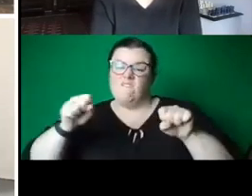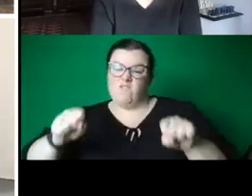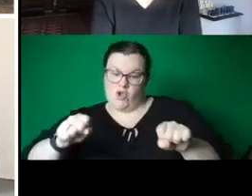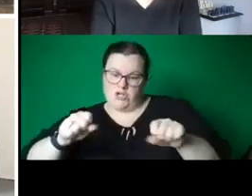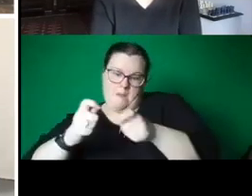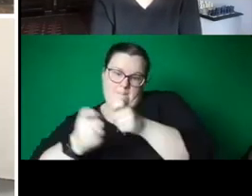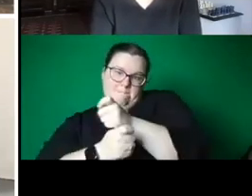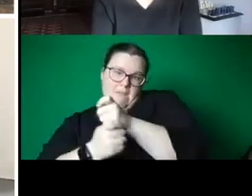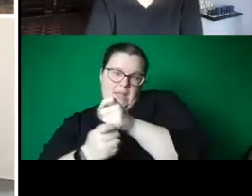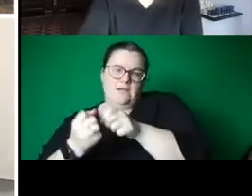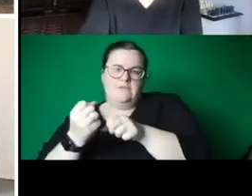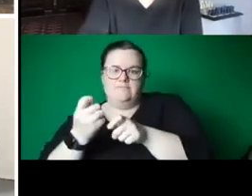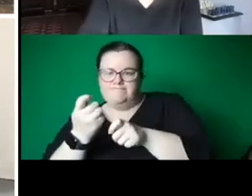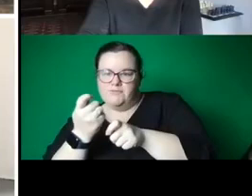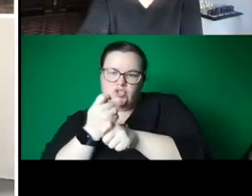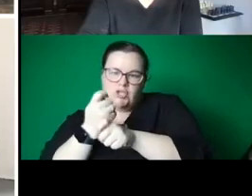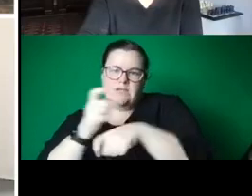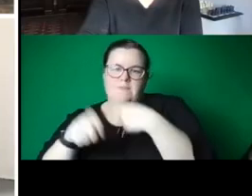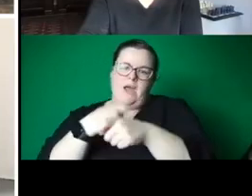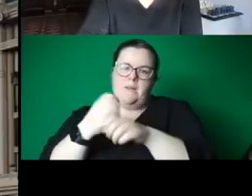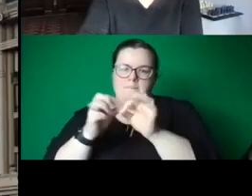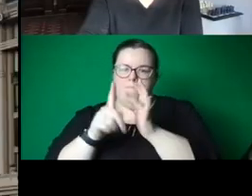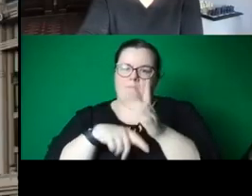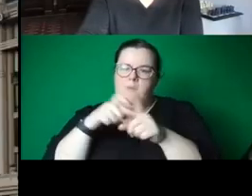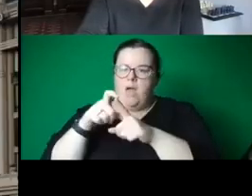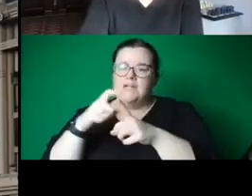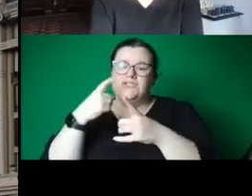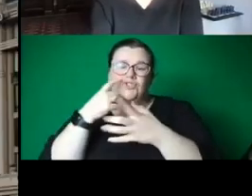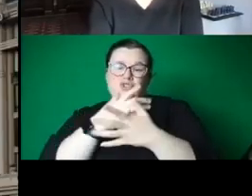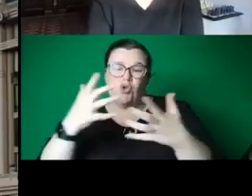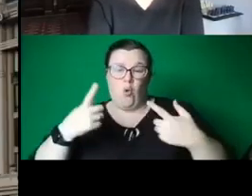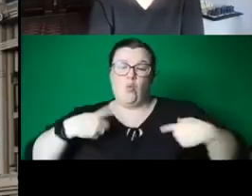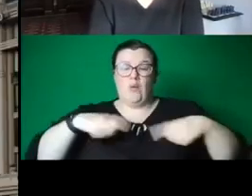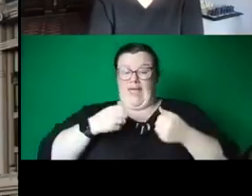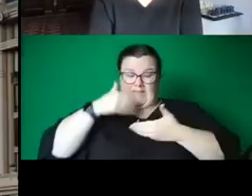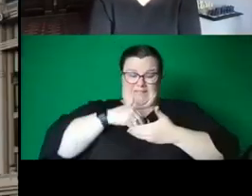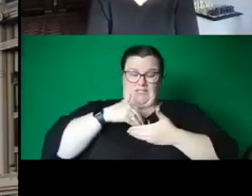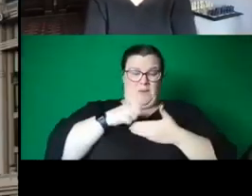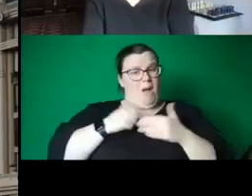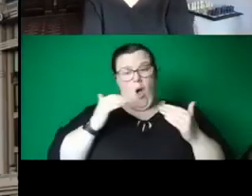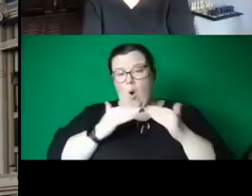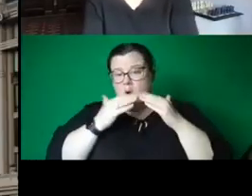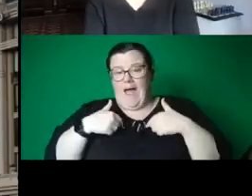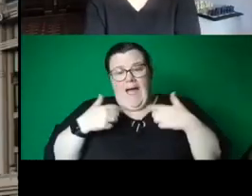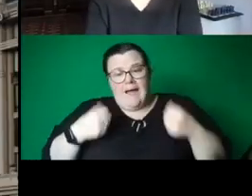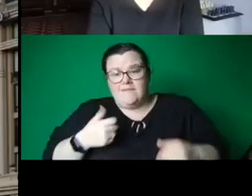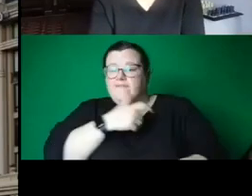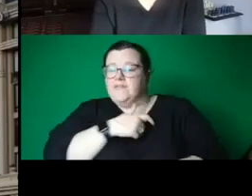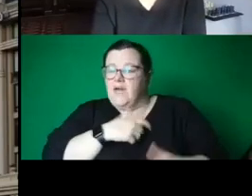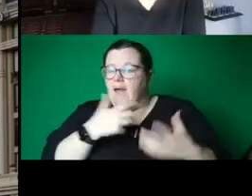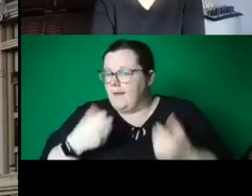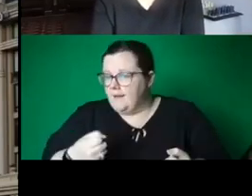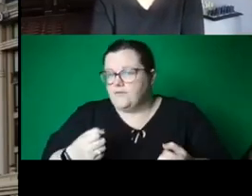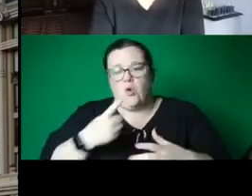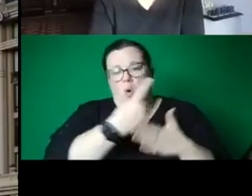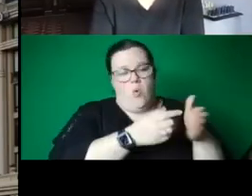our heads and homes, not on the streets. Around the same time in September 2018, I went back to Tbilisi